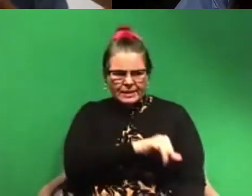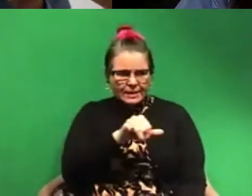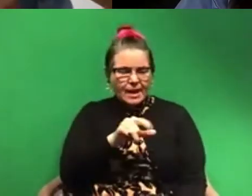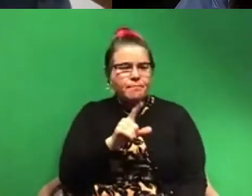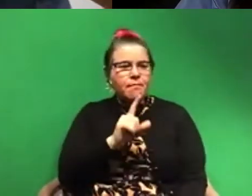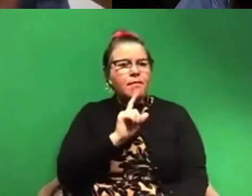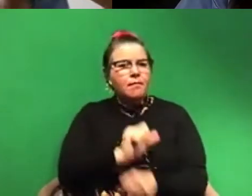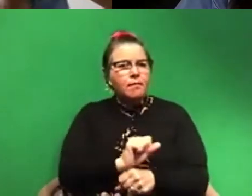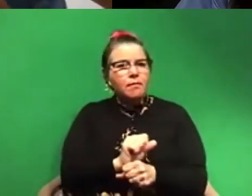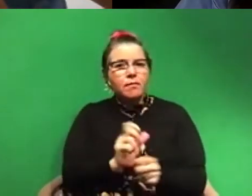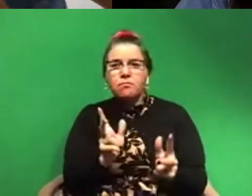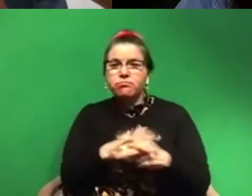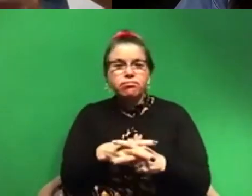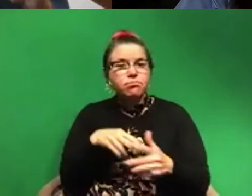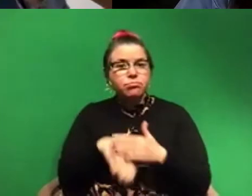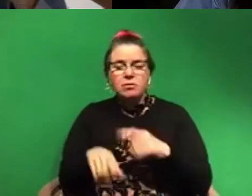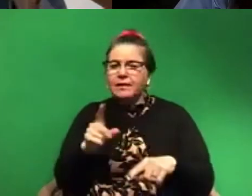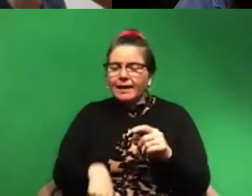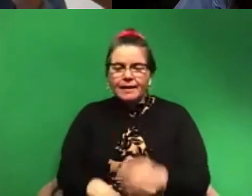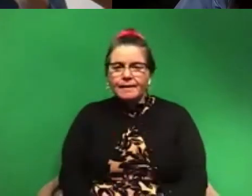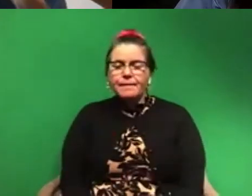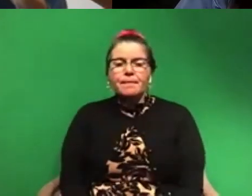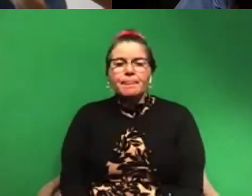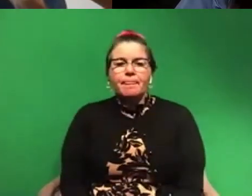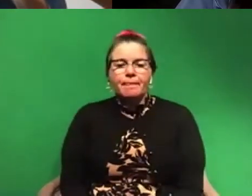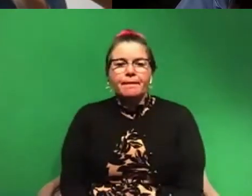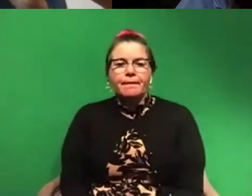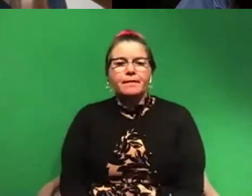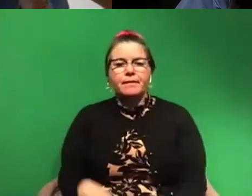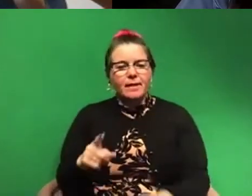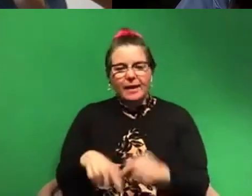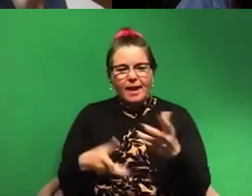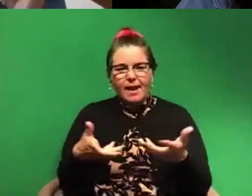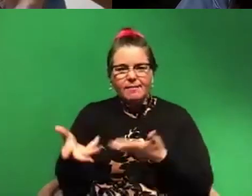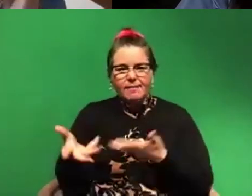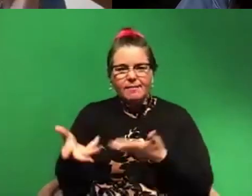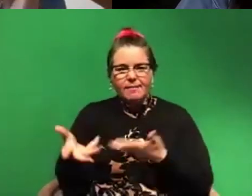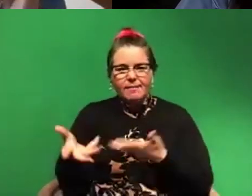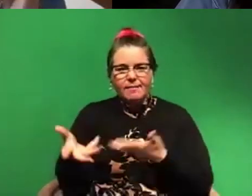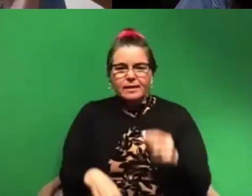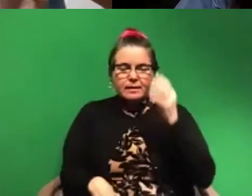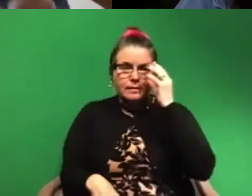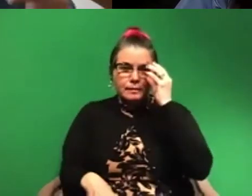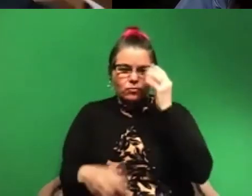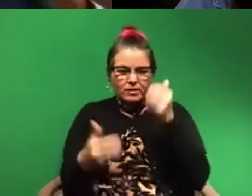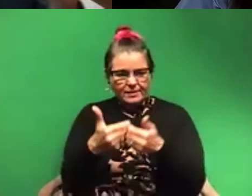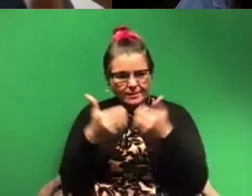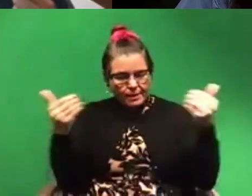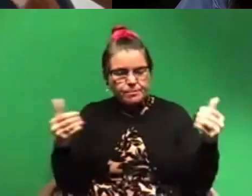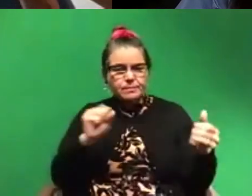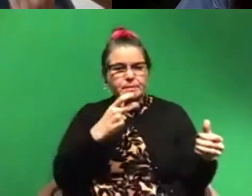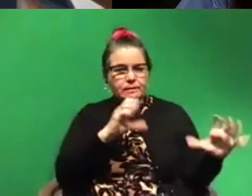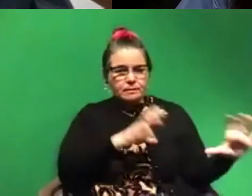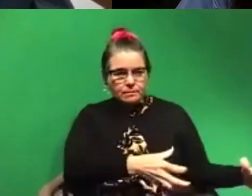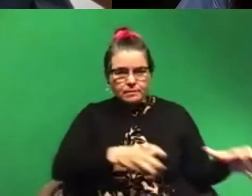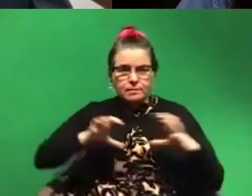reproductively completely isolated, um, and, and don't interact reproductively at all and really are separate species. That's also